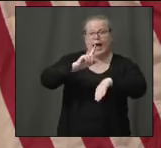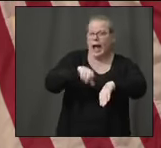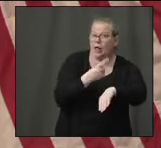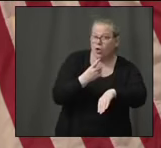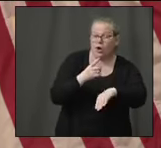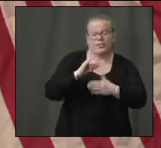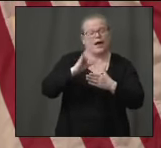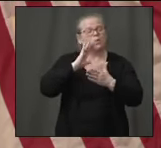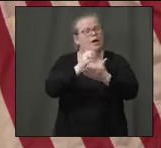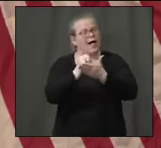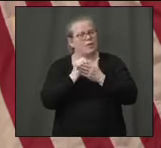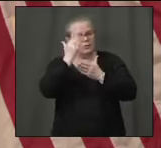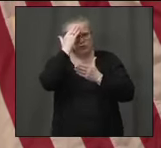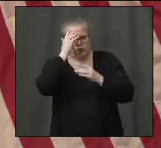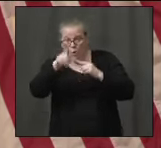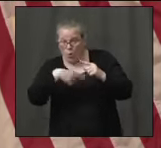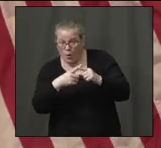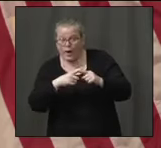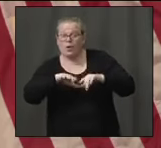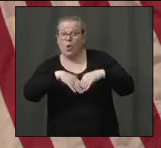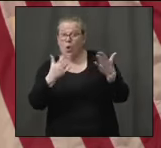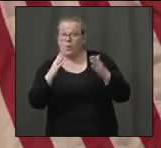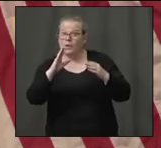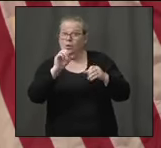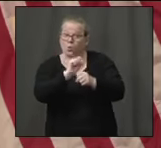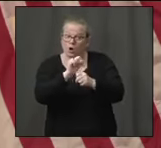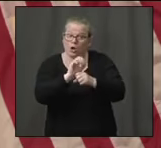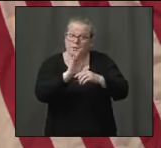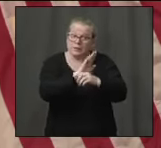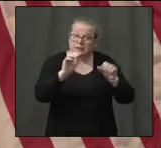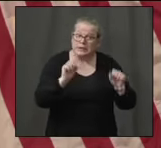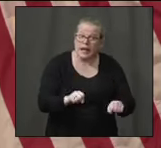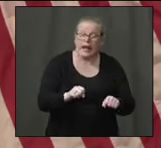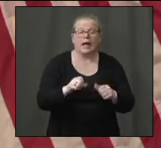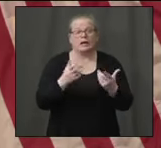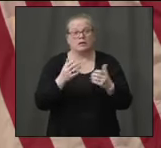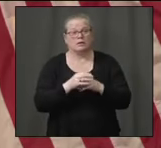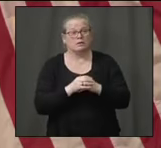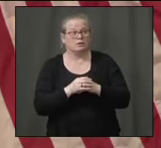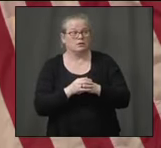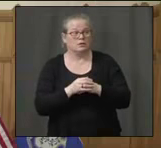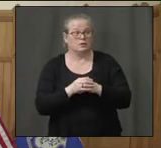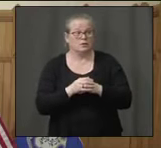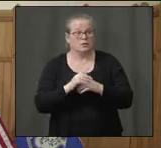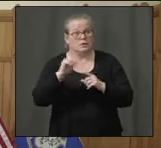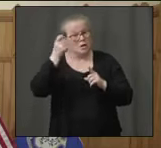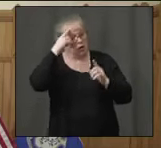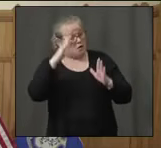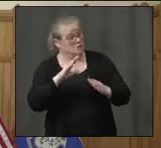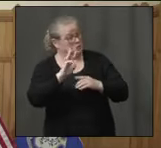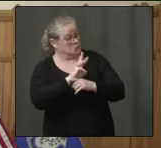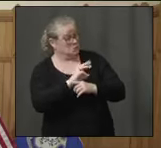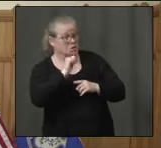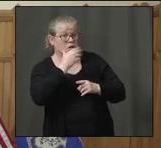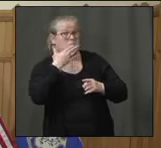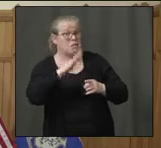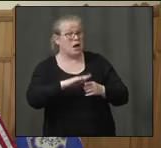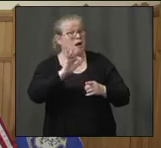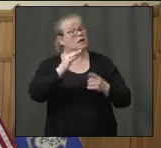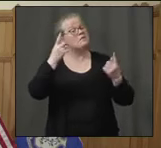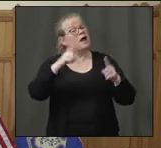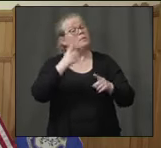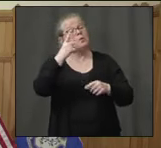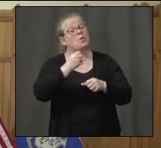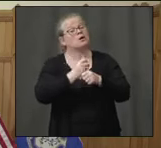workforces and turn back on states like Connecticut. Six months ain't bad if we have a vaccine coming in a year, but